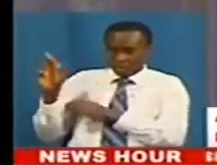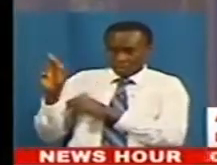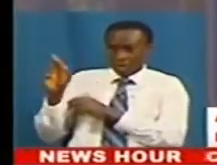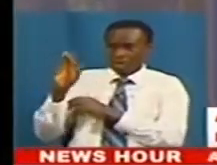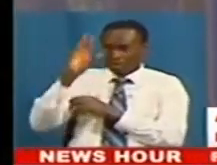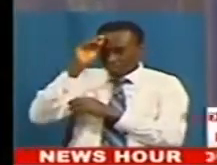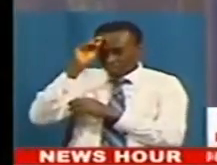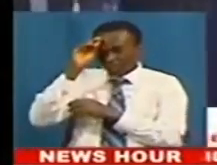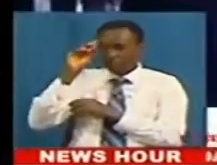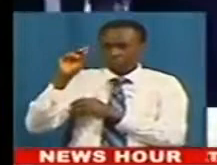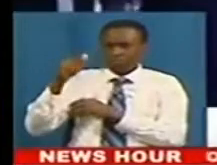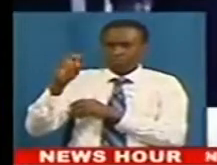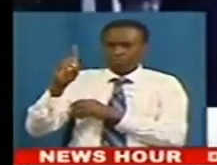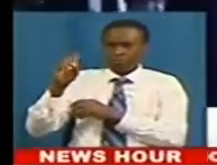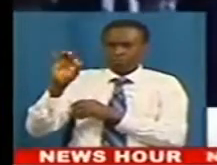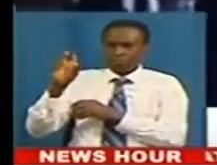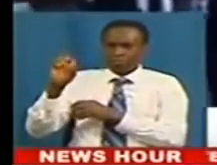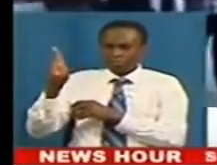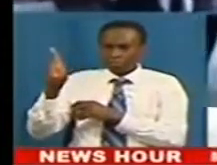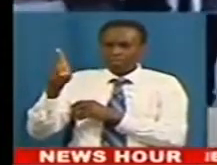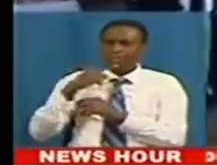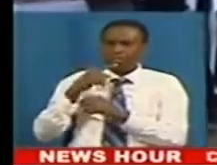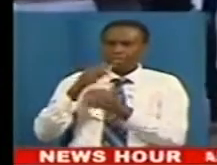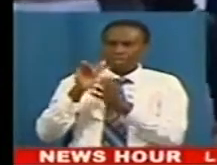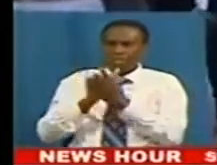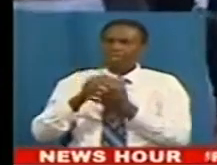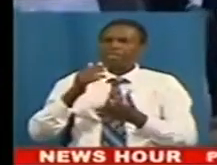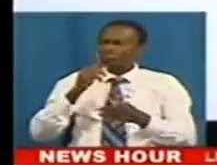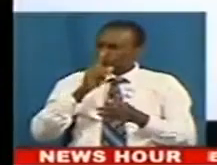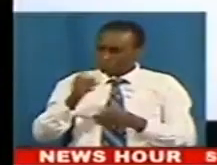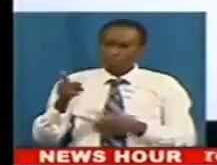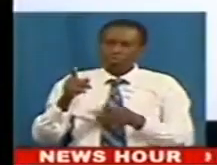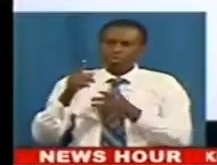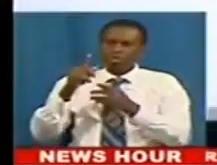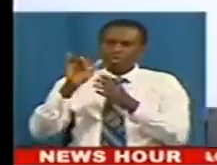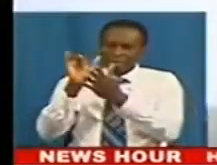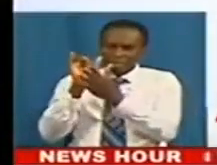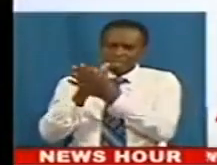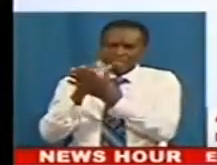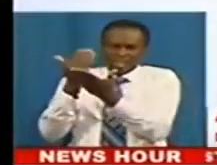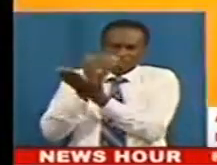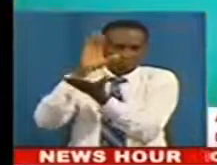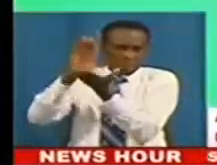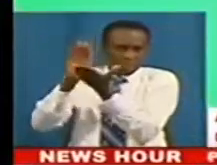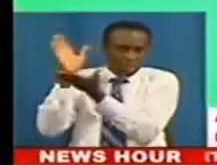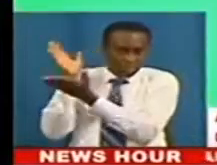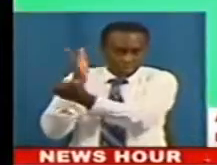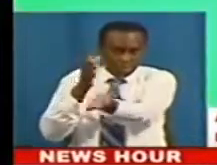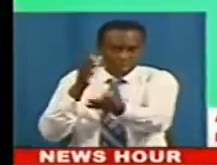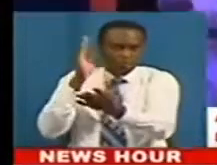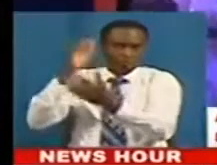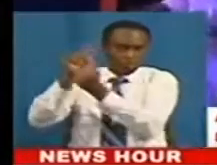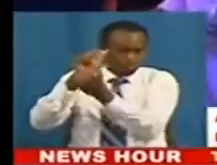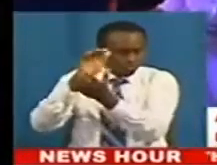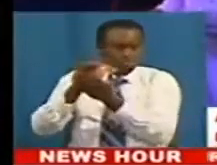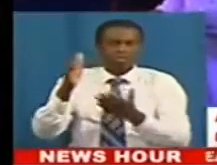Godfred Ohinemensan, was hopeful that the introduction of PRISE will protect farmers' produce from damage and losses.